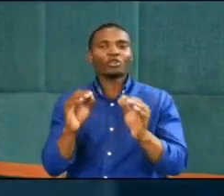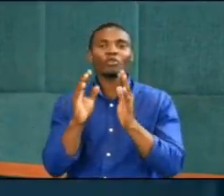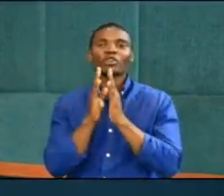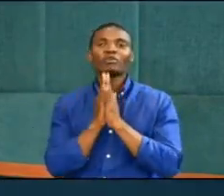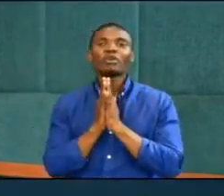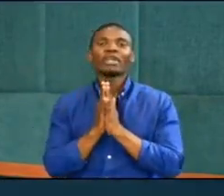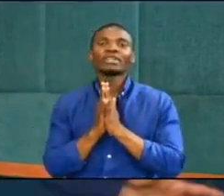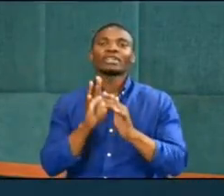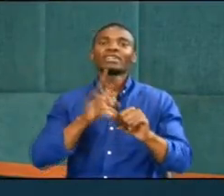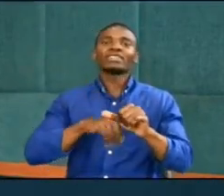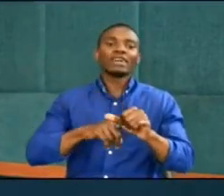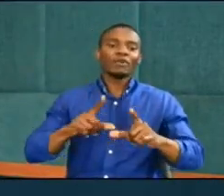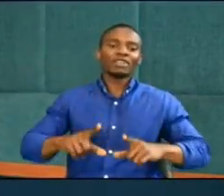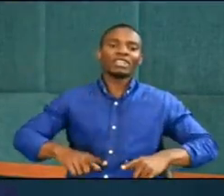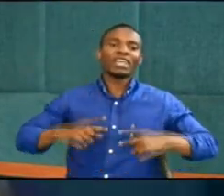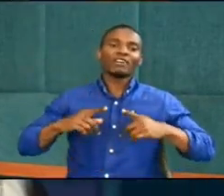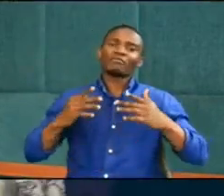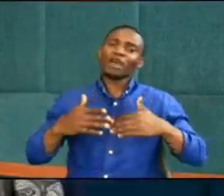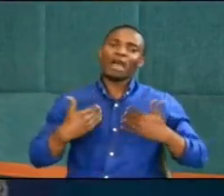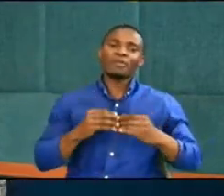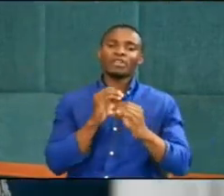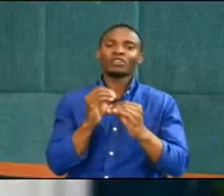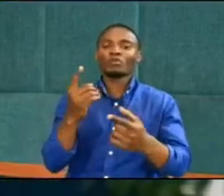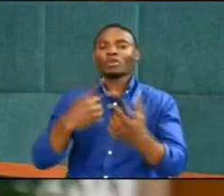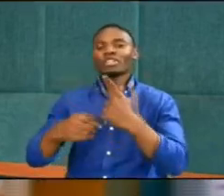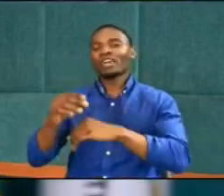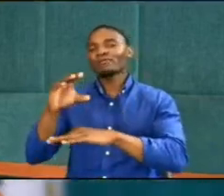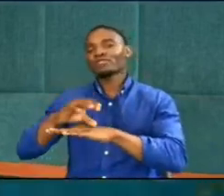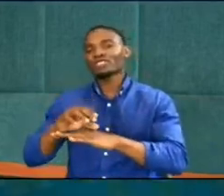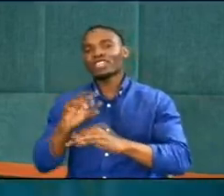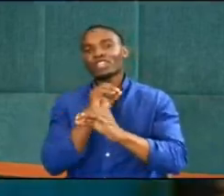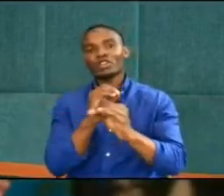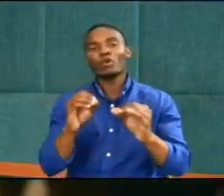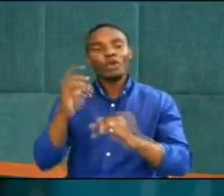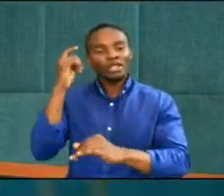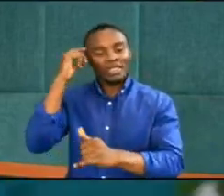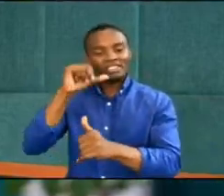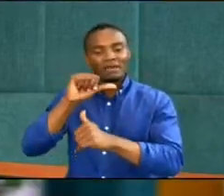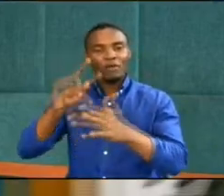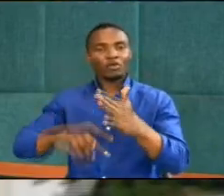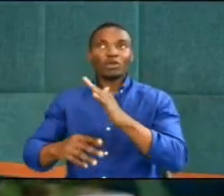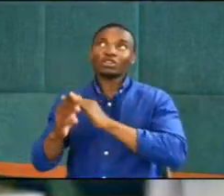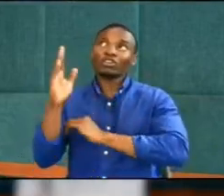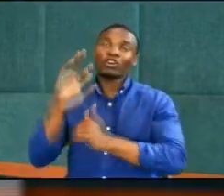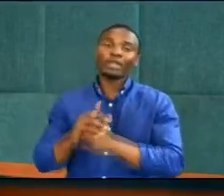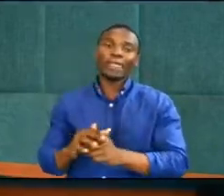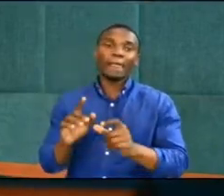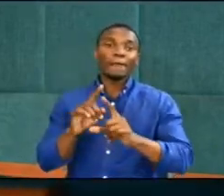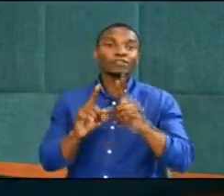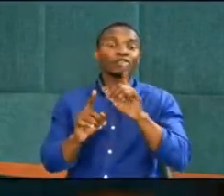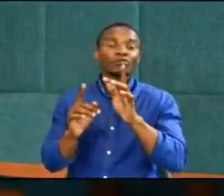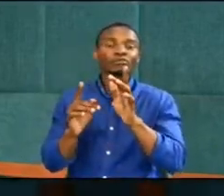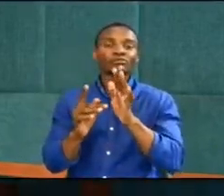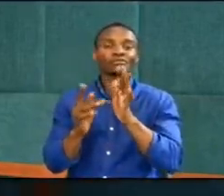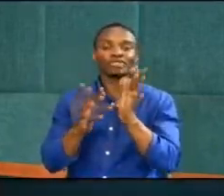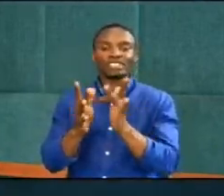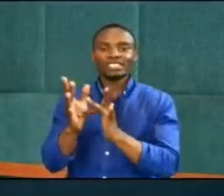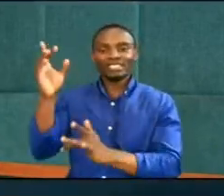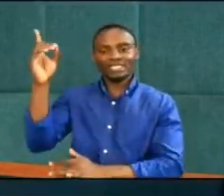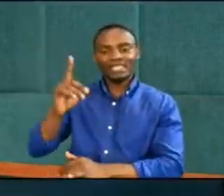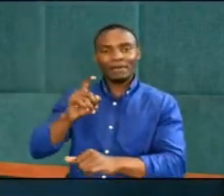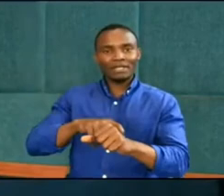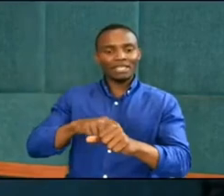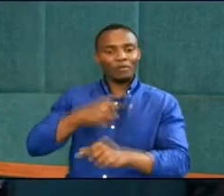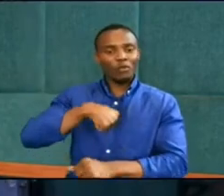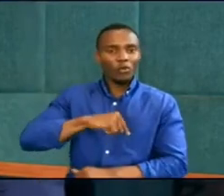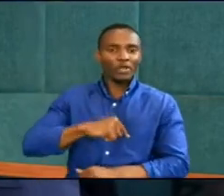When life is happy, nobody come to church. Nobody, nobody think about God. He's coming at a time time when the society is prosperous.